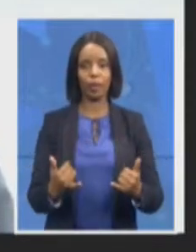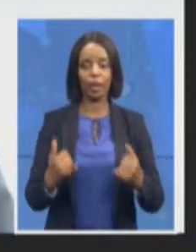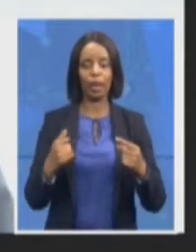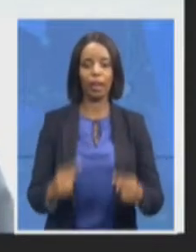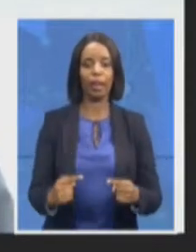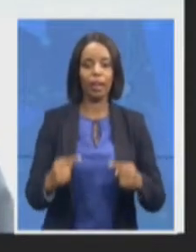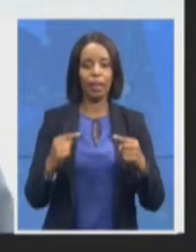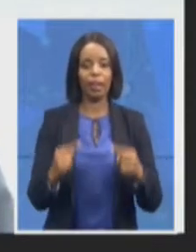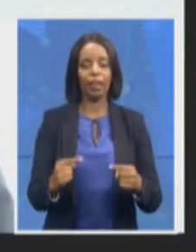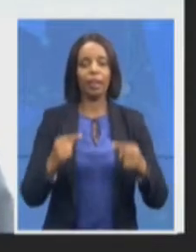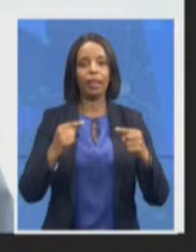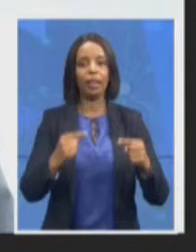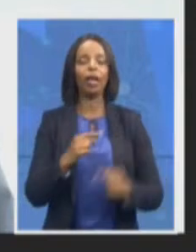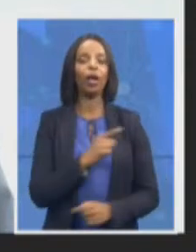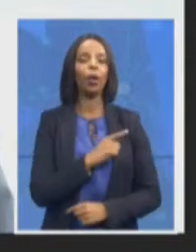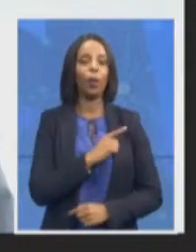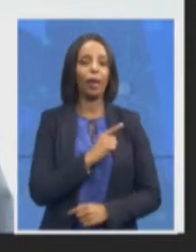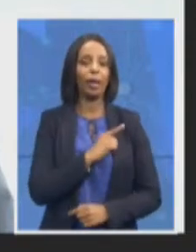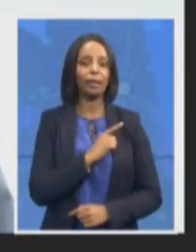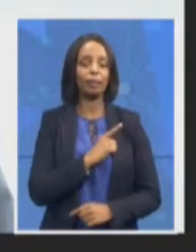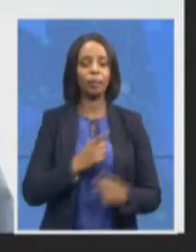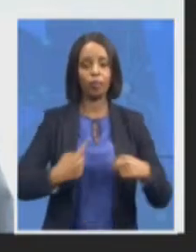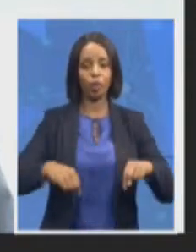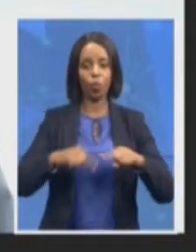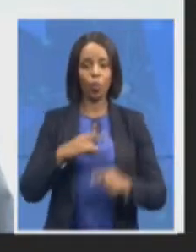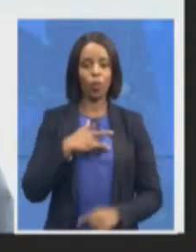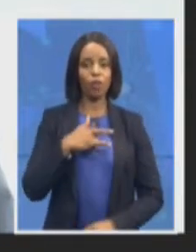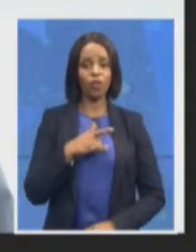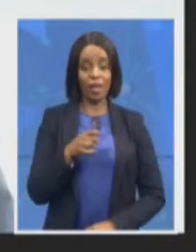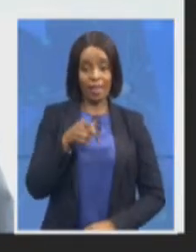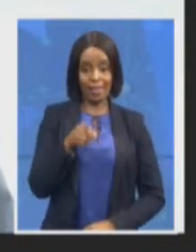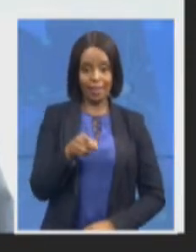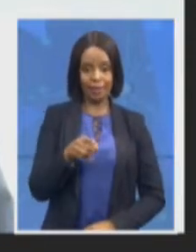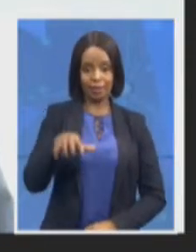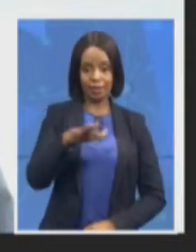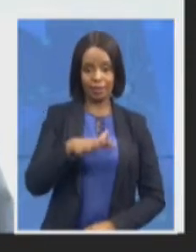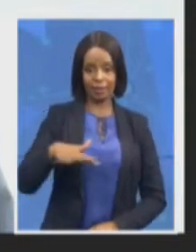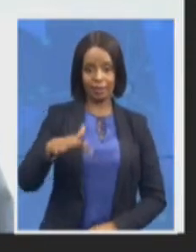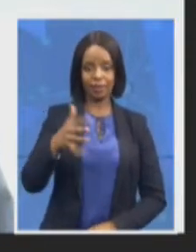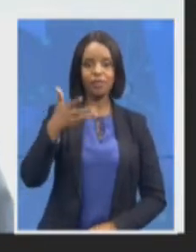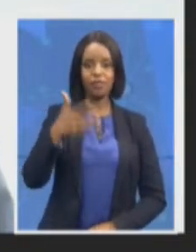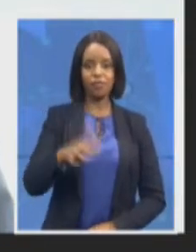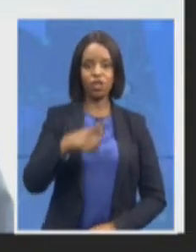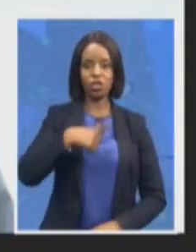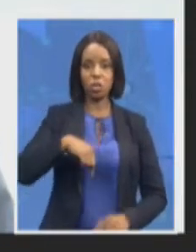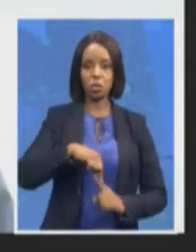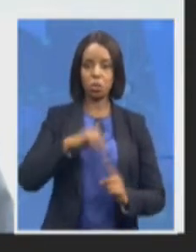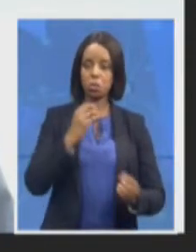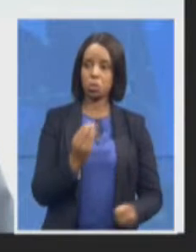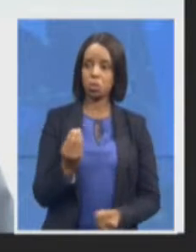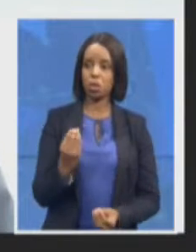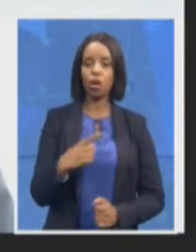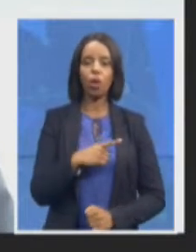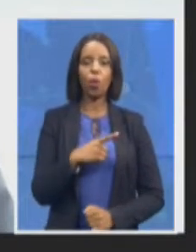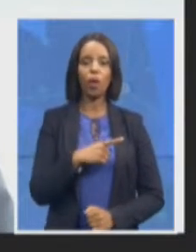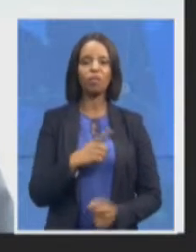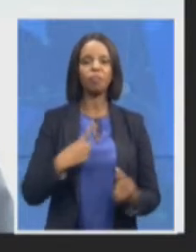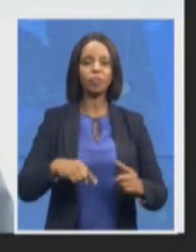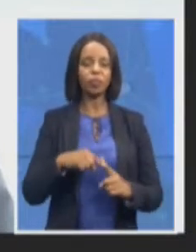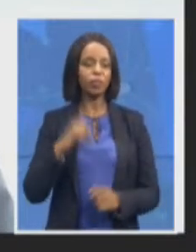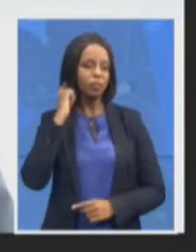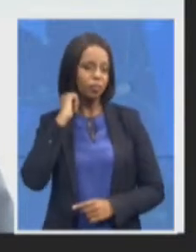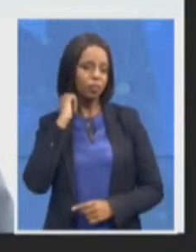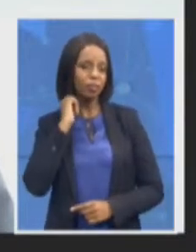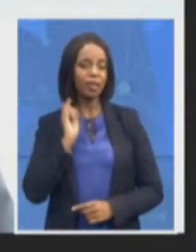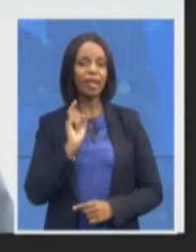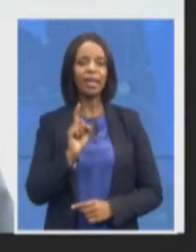was looked at as well is in terms of how we address the situation of whistle blowers one of the recommendations that